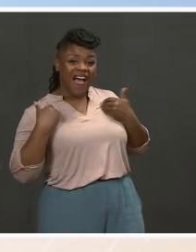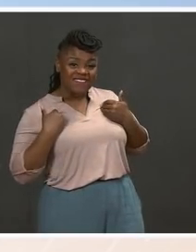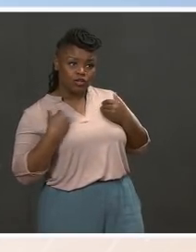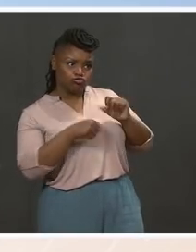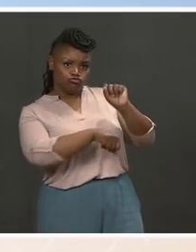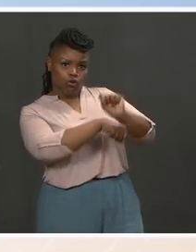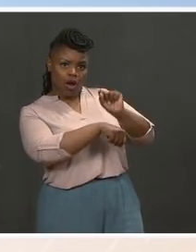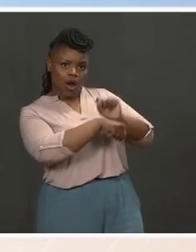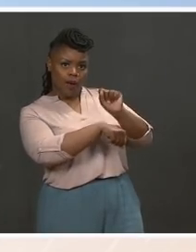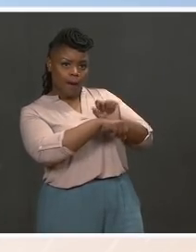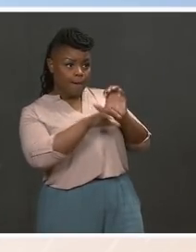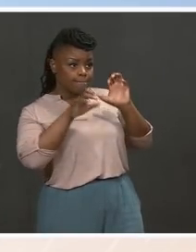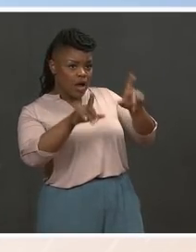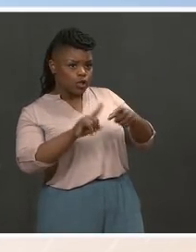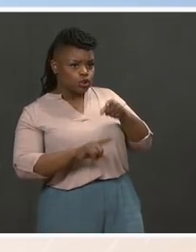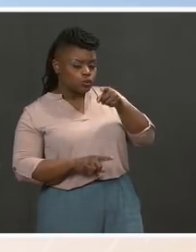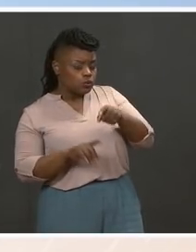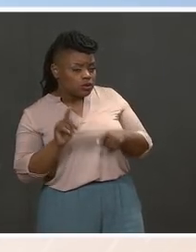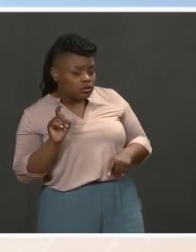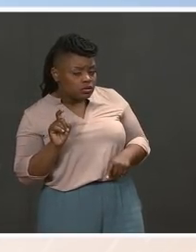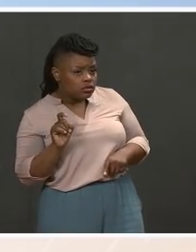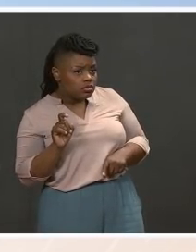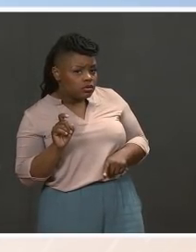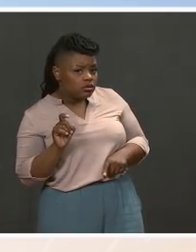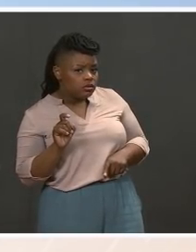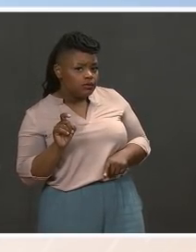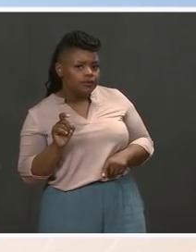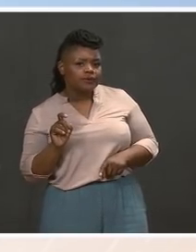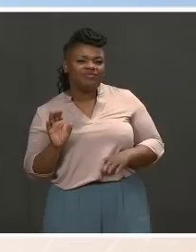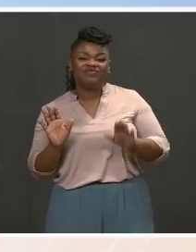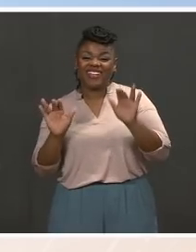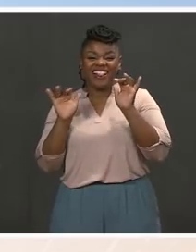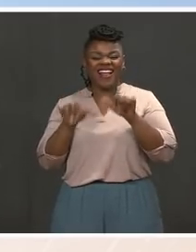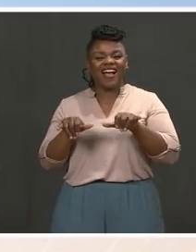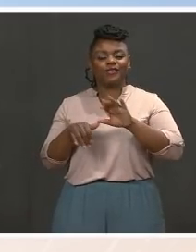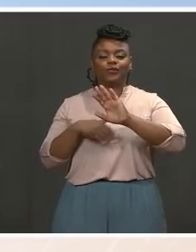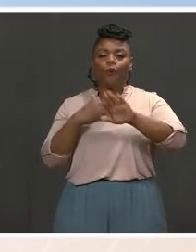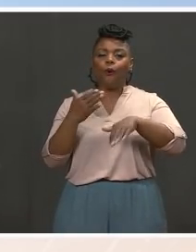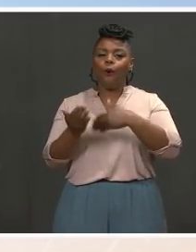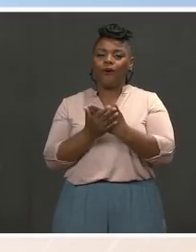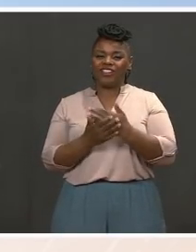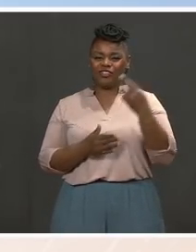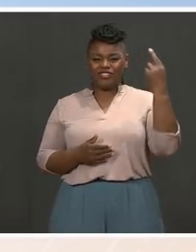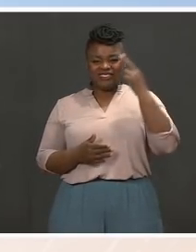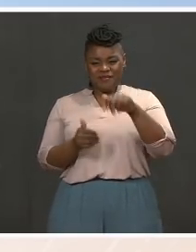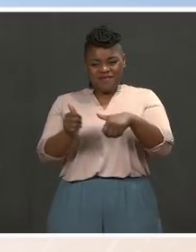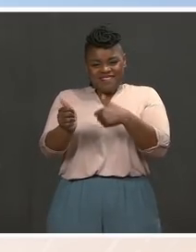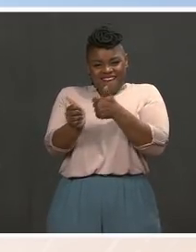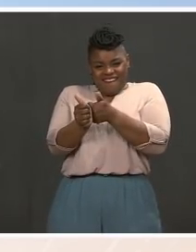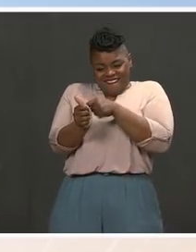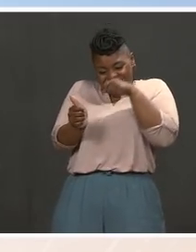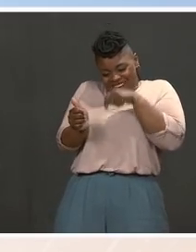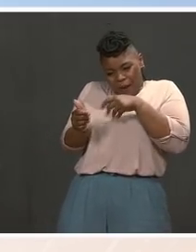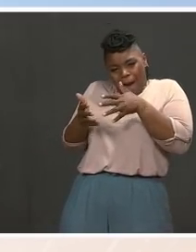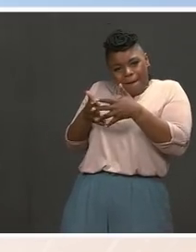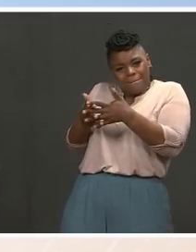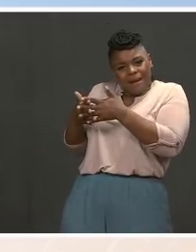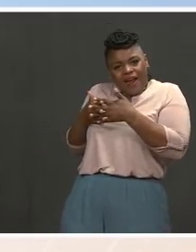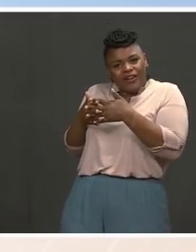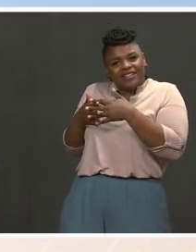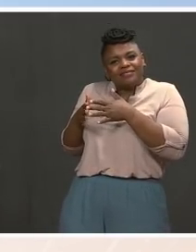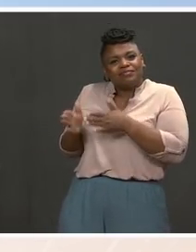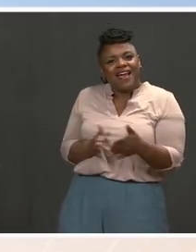Right. That is the exact purpose of the American Rescue Plan, right? The whole purpose is to get us through this pandemic